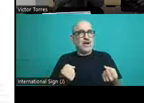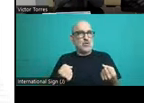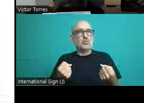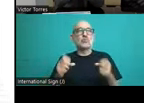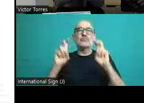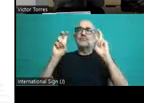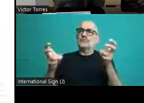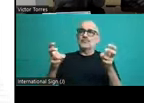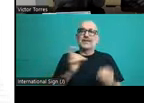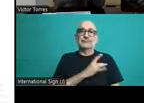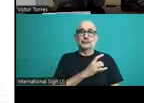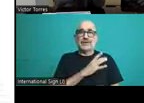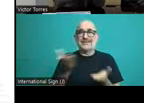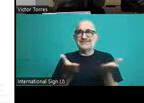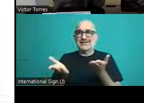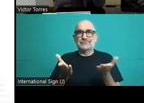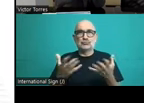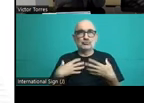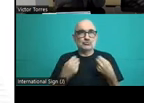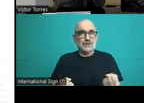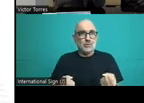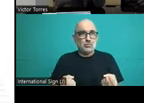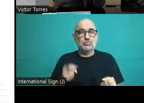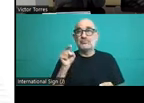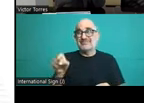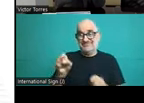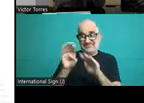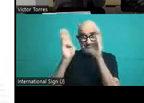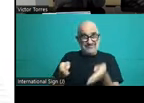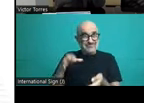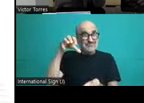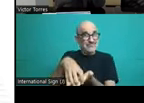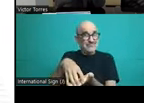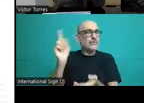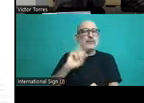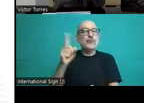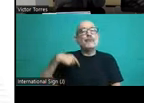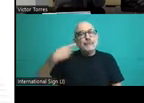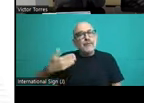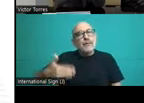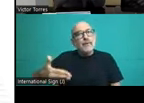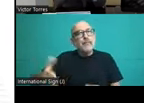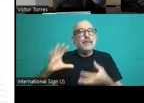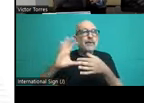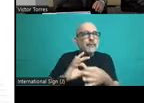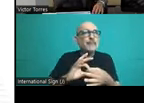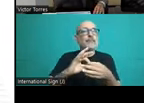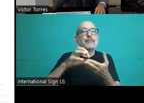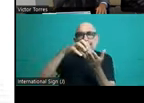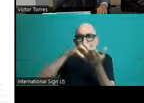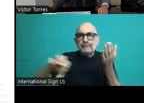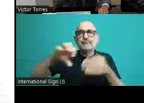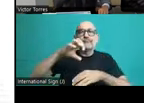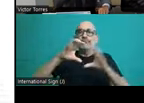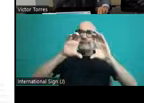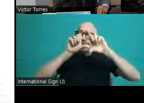health services. This entity not always coincides